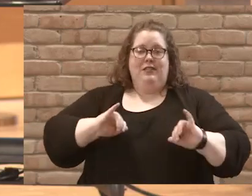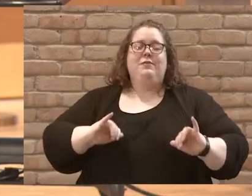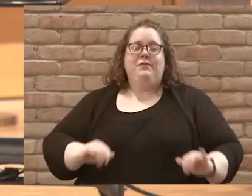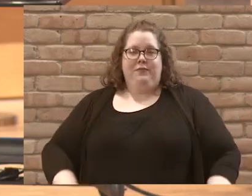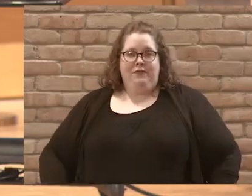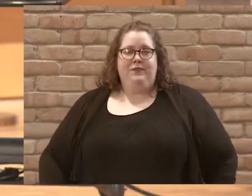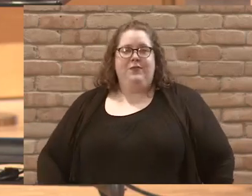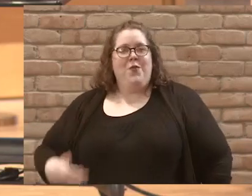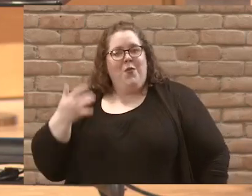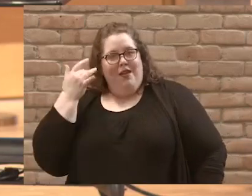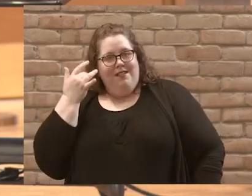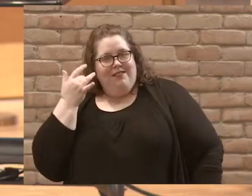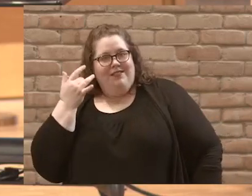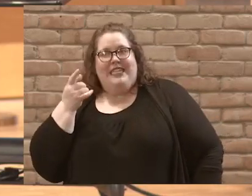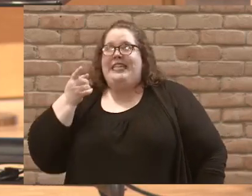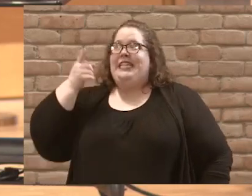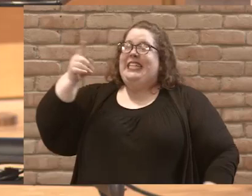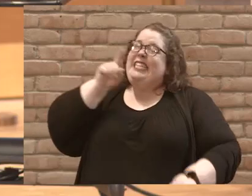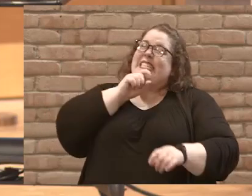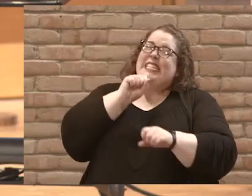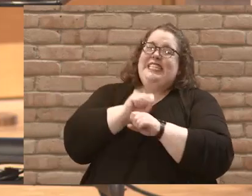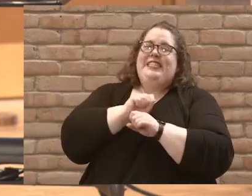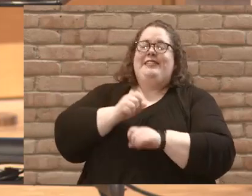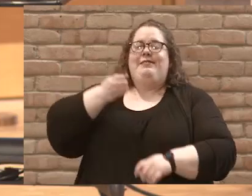Because he is God.